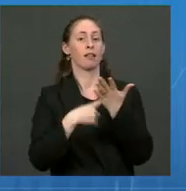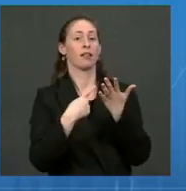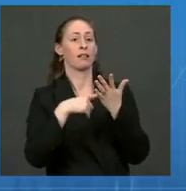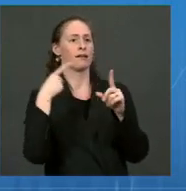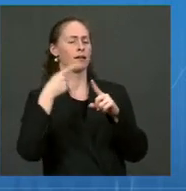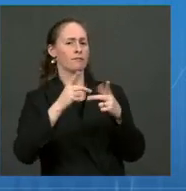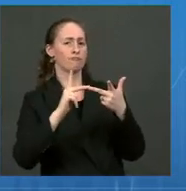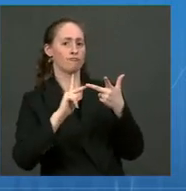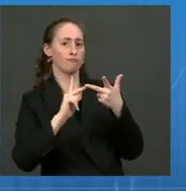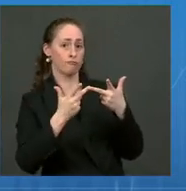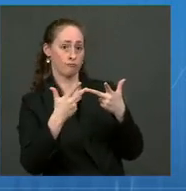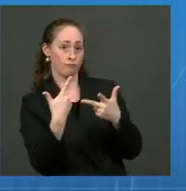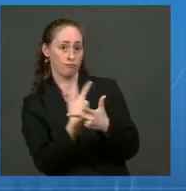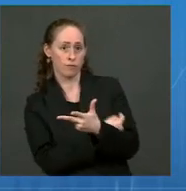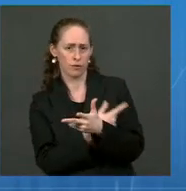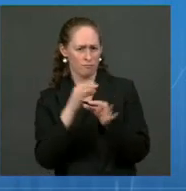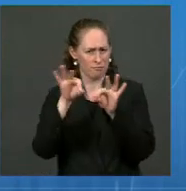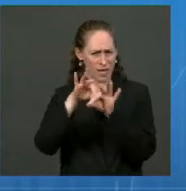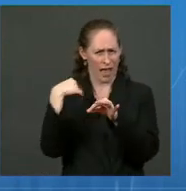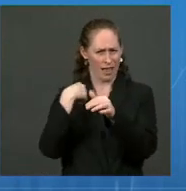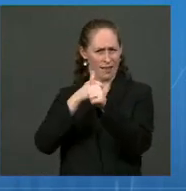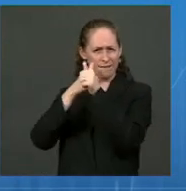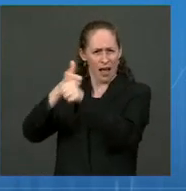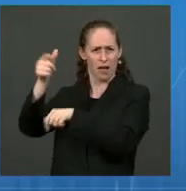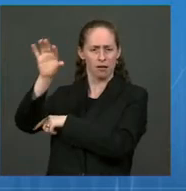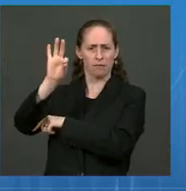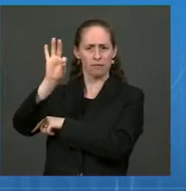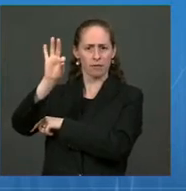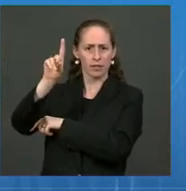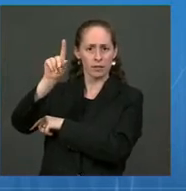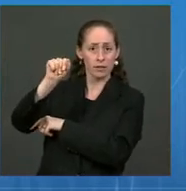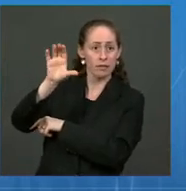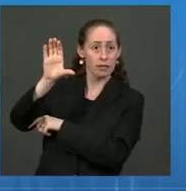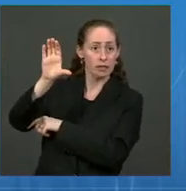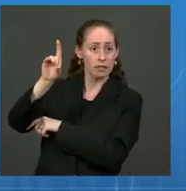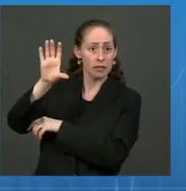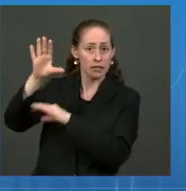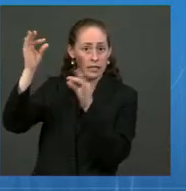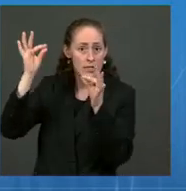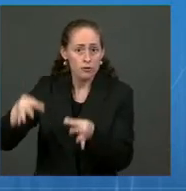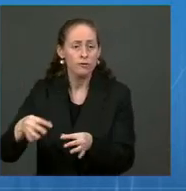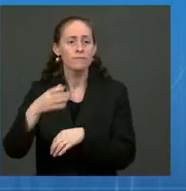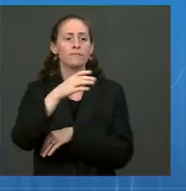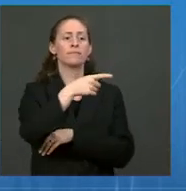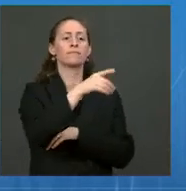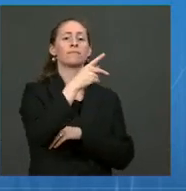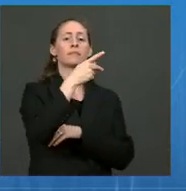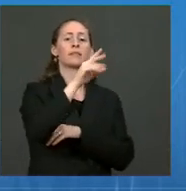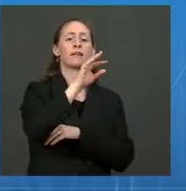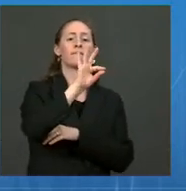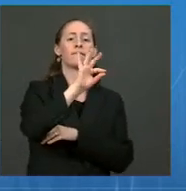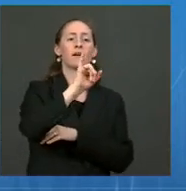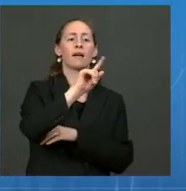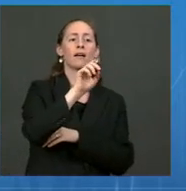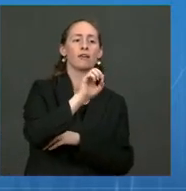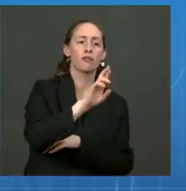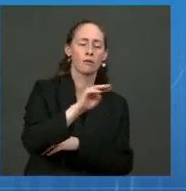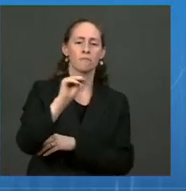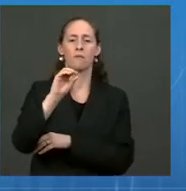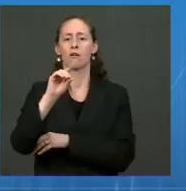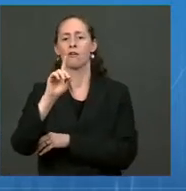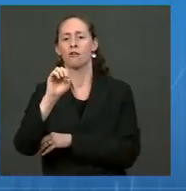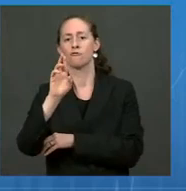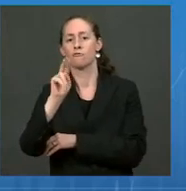CDC's decisions last week, Pfizer, Moderna, and J&J boosters are now available for tens of millions of